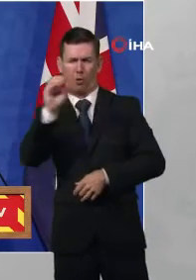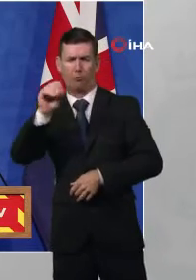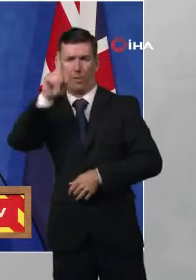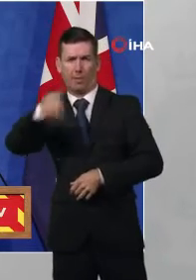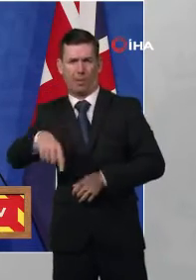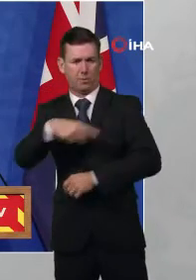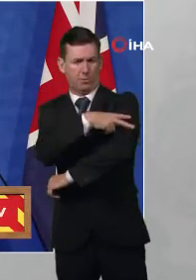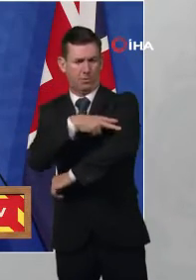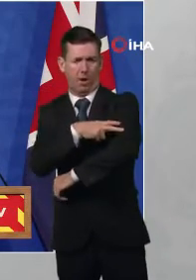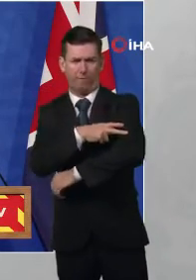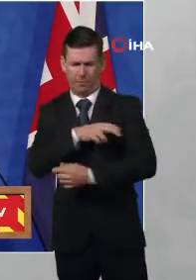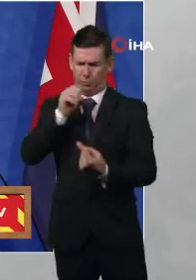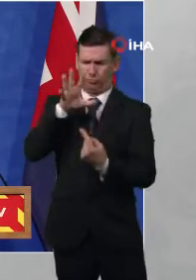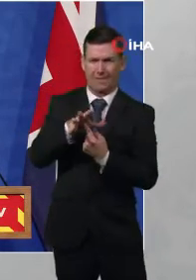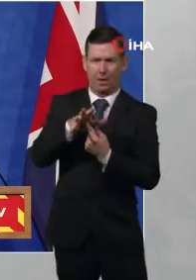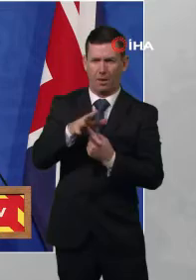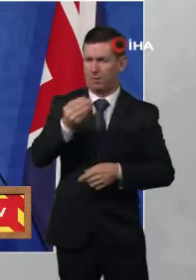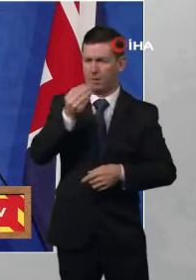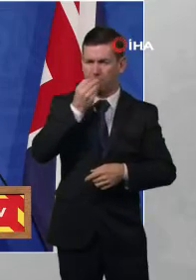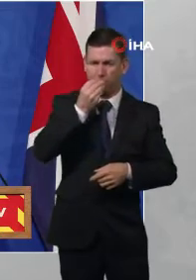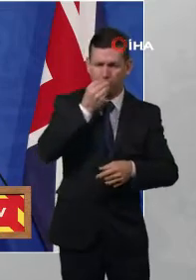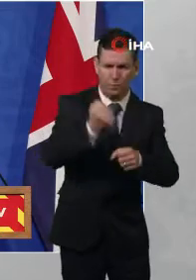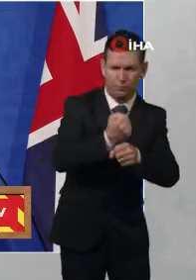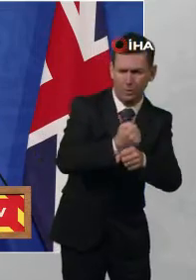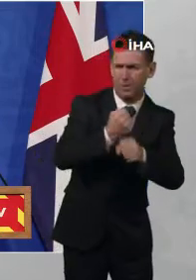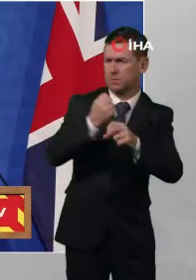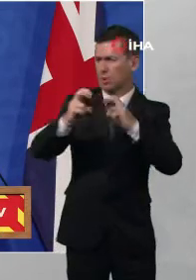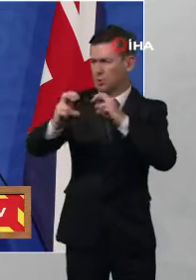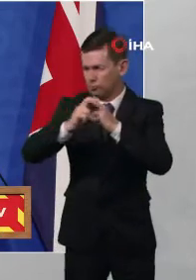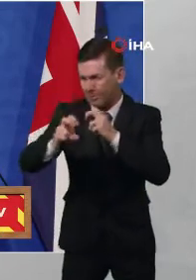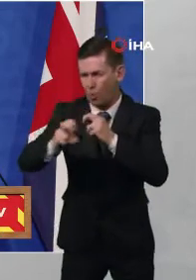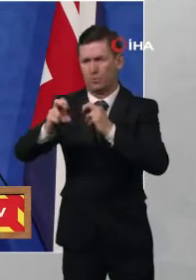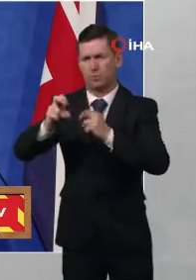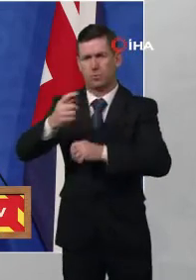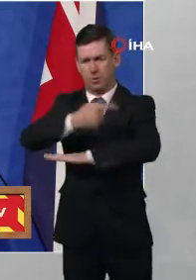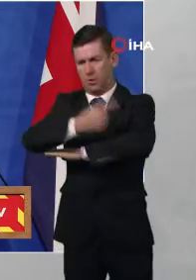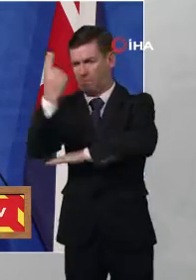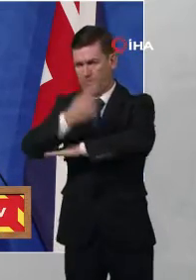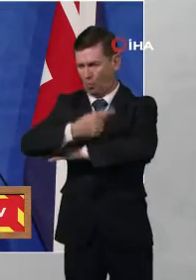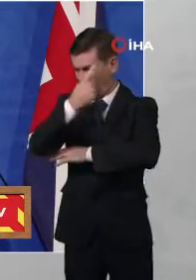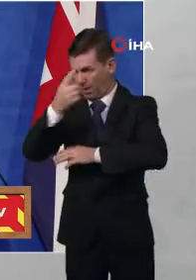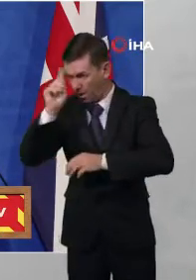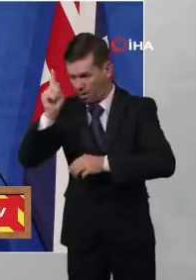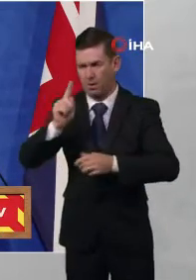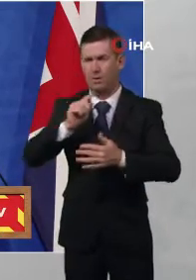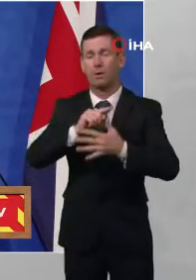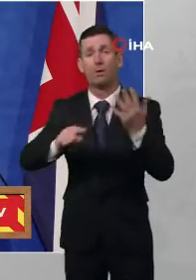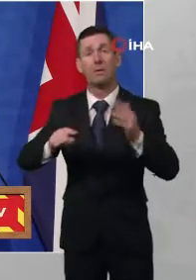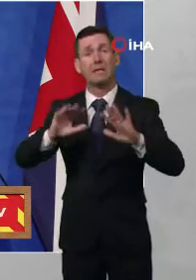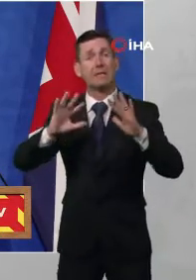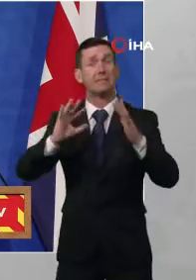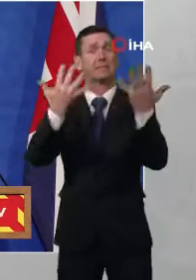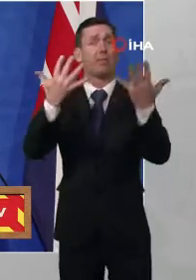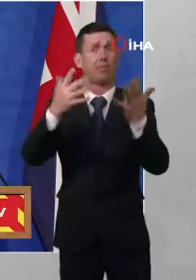from food processing to transport to our border force and from the 10th of January we'll be rolling out